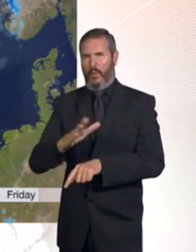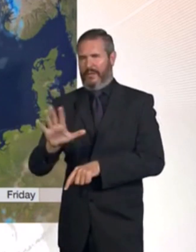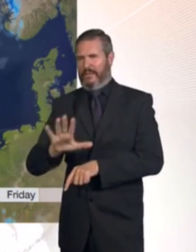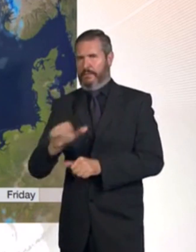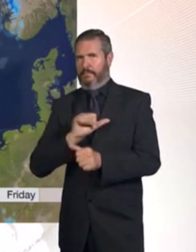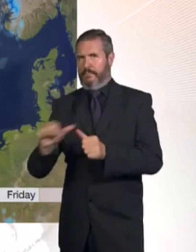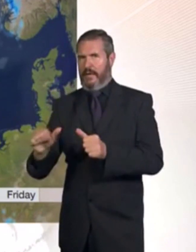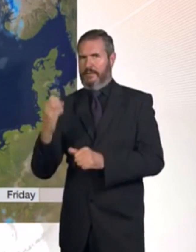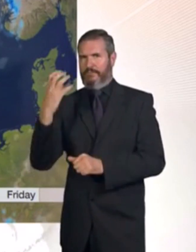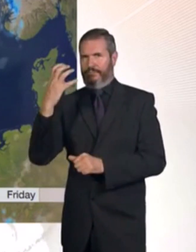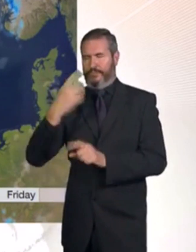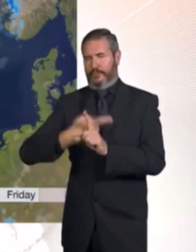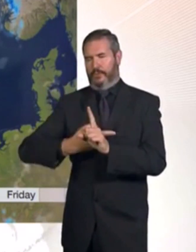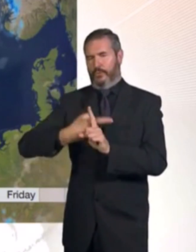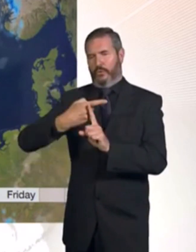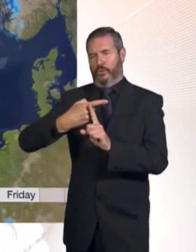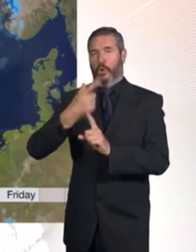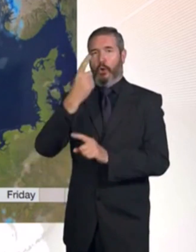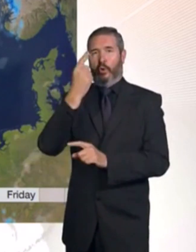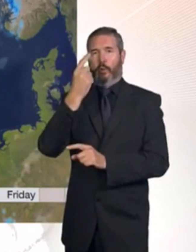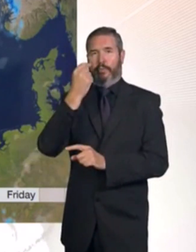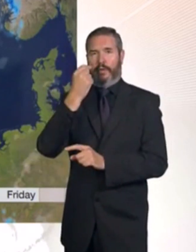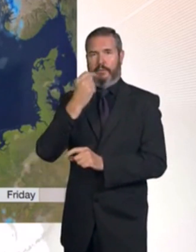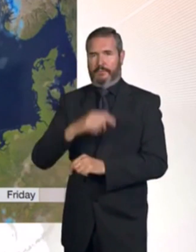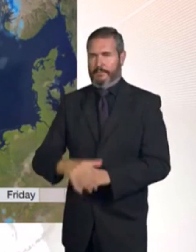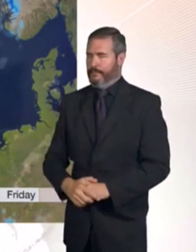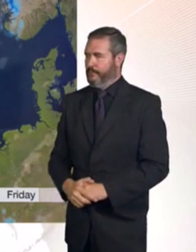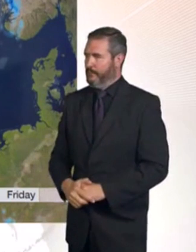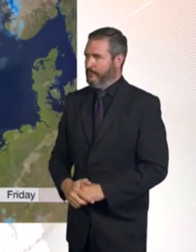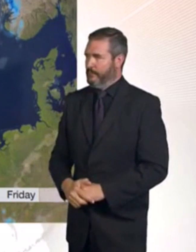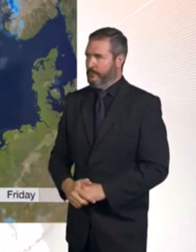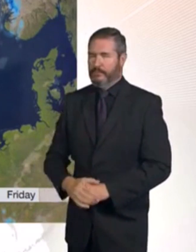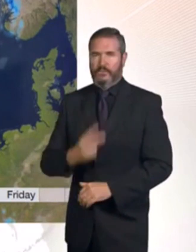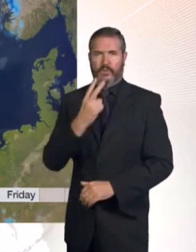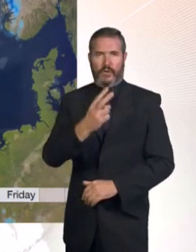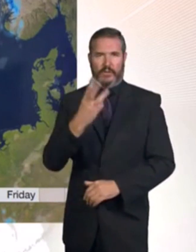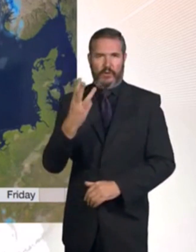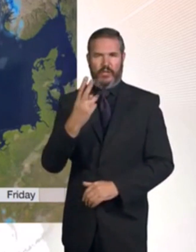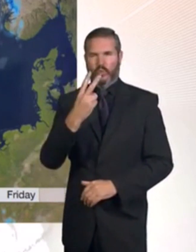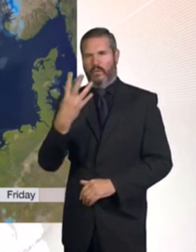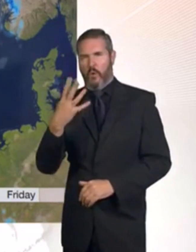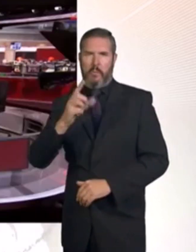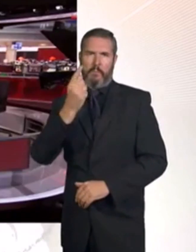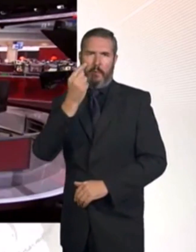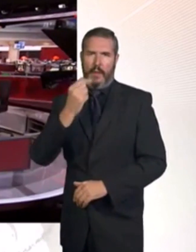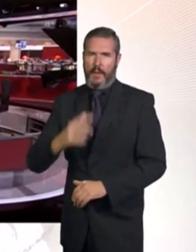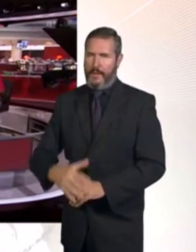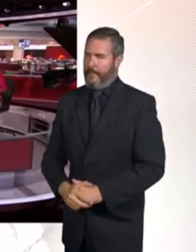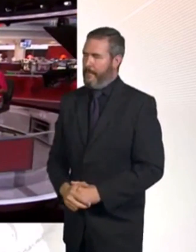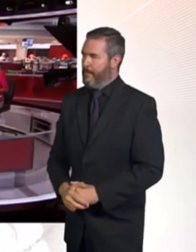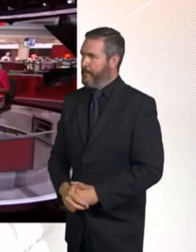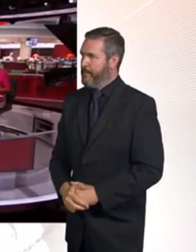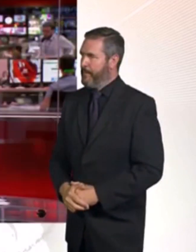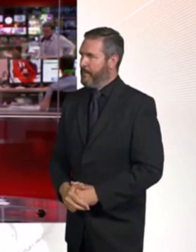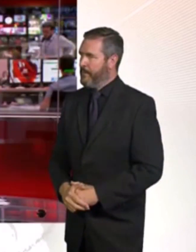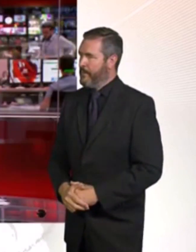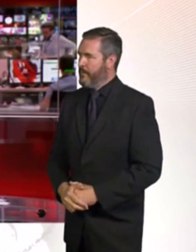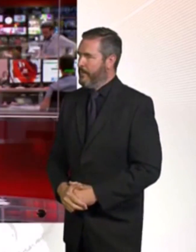-east, and here temperatures lifting just a little bit again, up as high as 23 or 24 Celsius. Rita. Thank you, Darren.